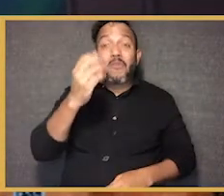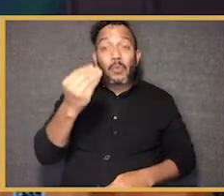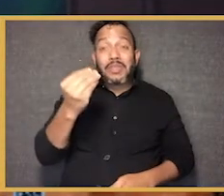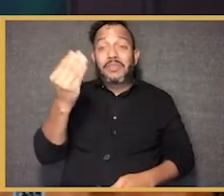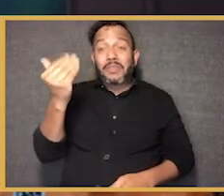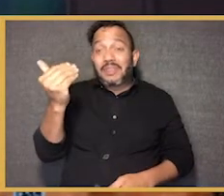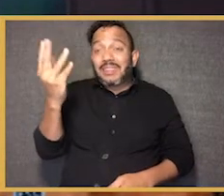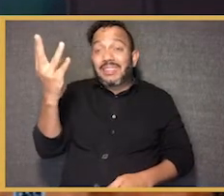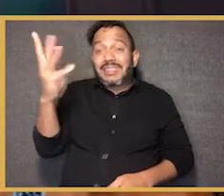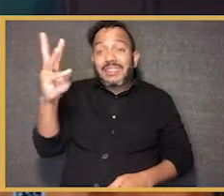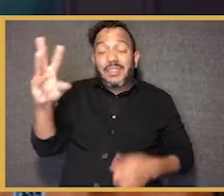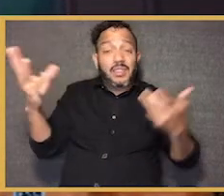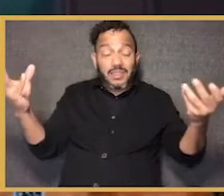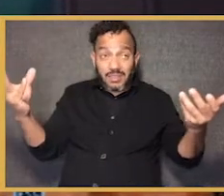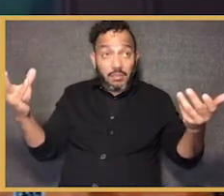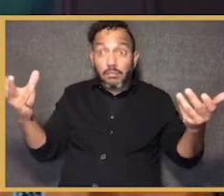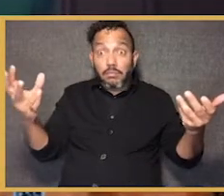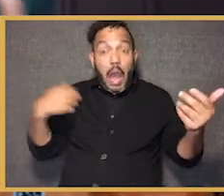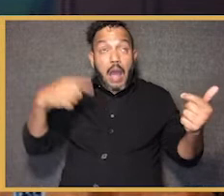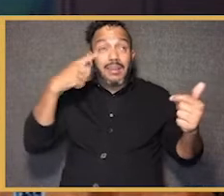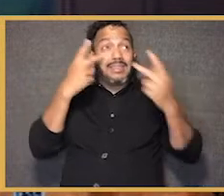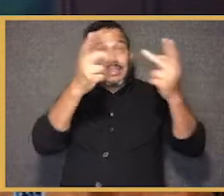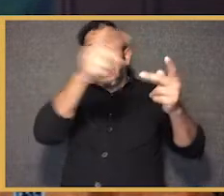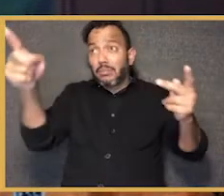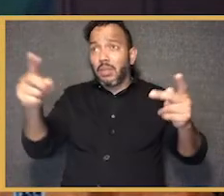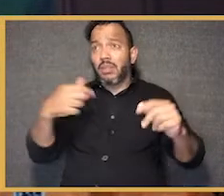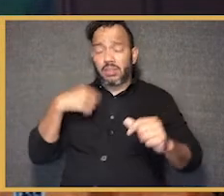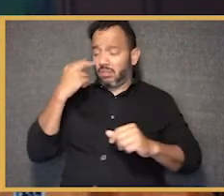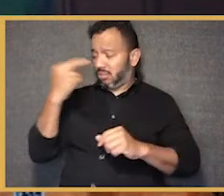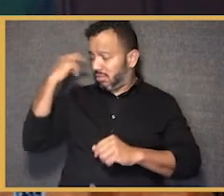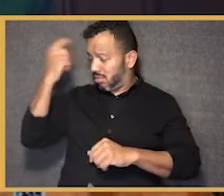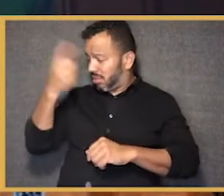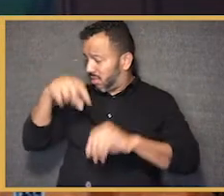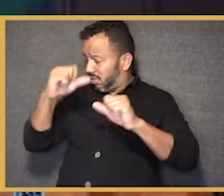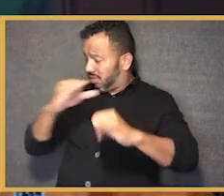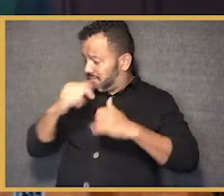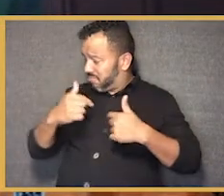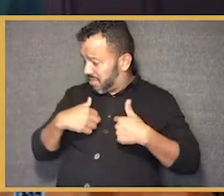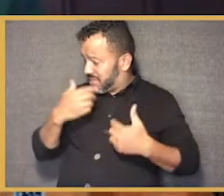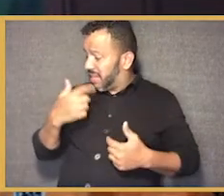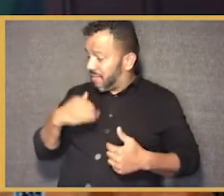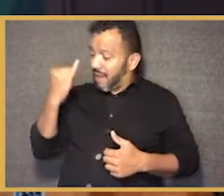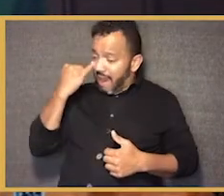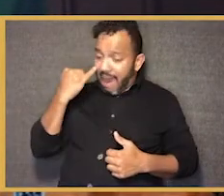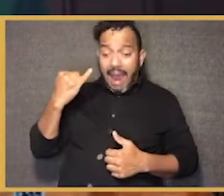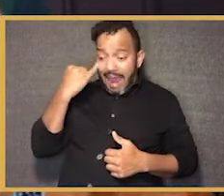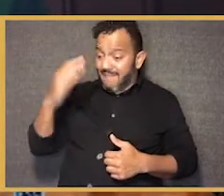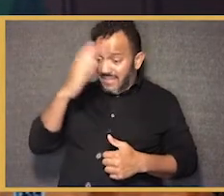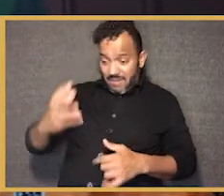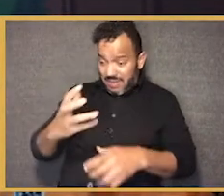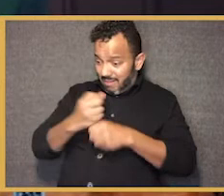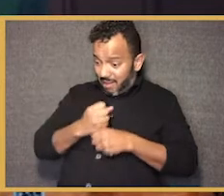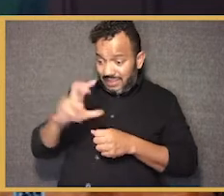15, 16 years of age. And that could very easily have been me. But people gave me a second chance.